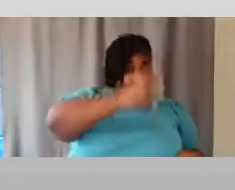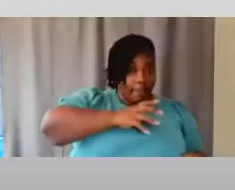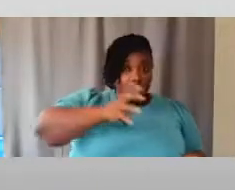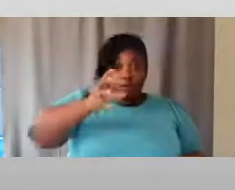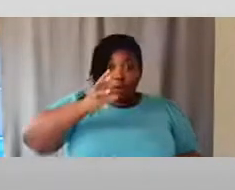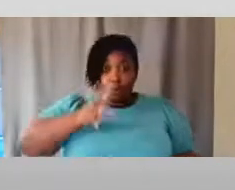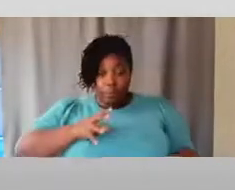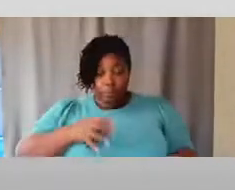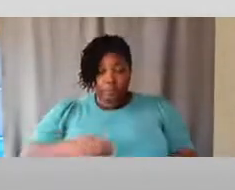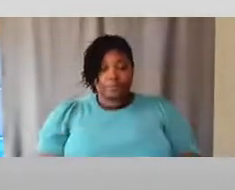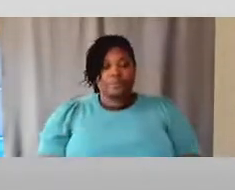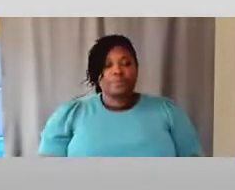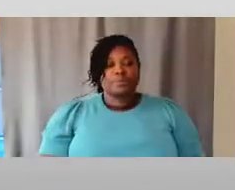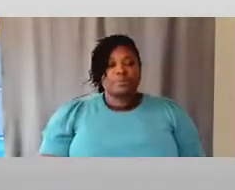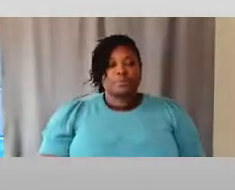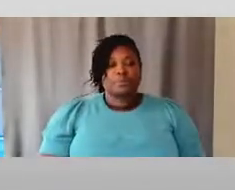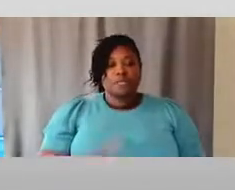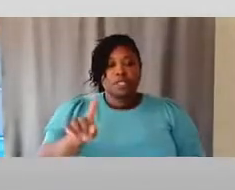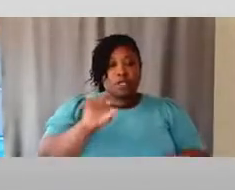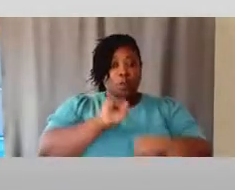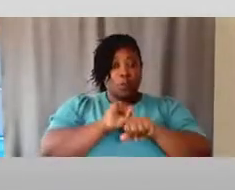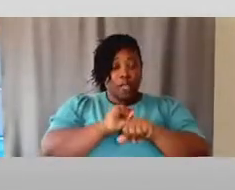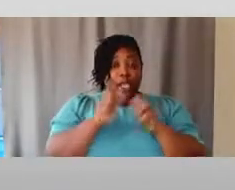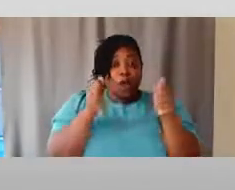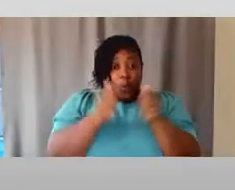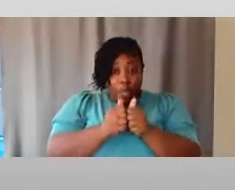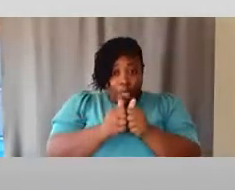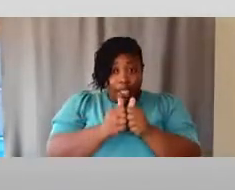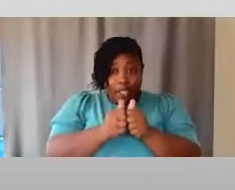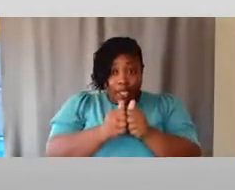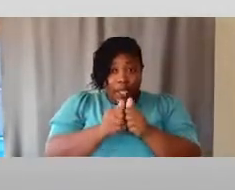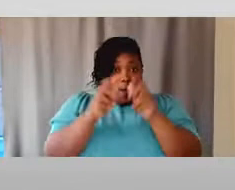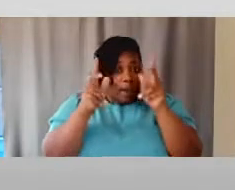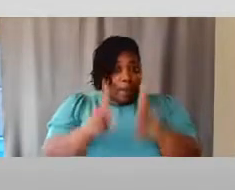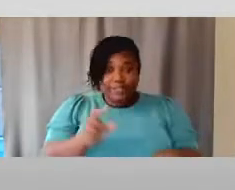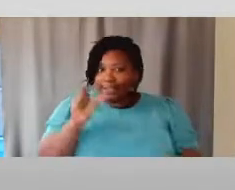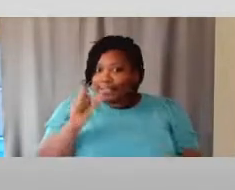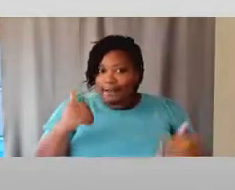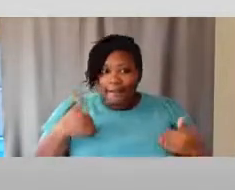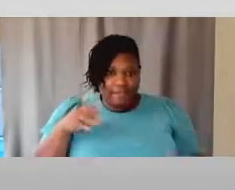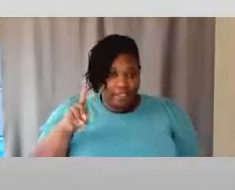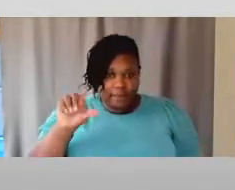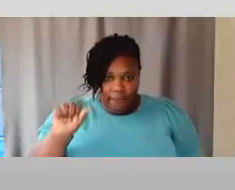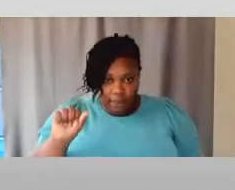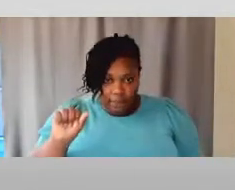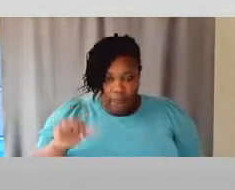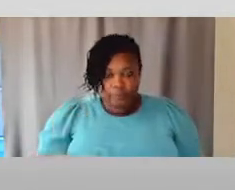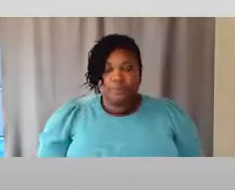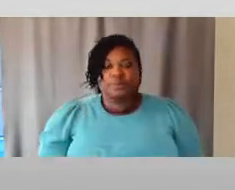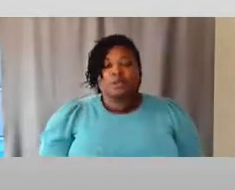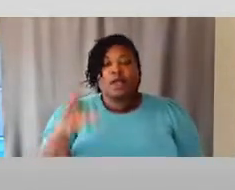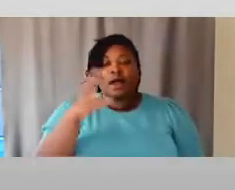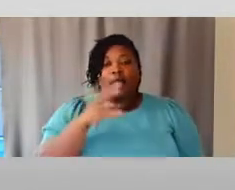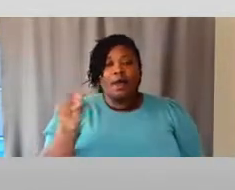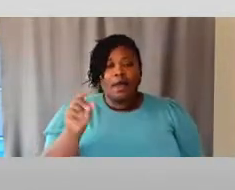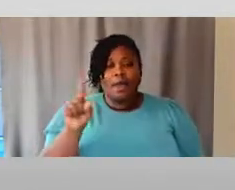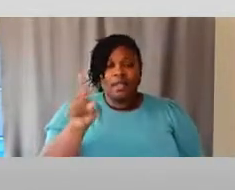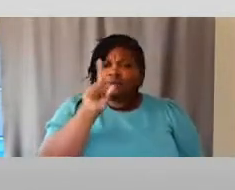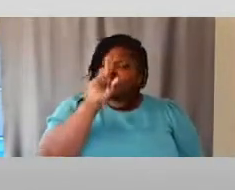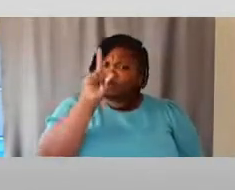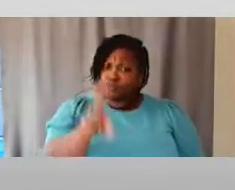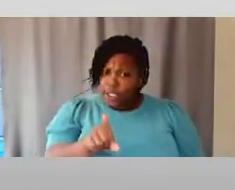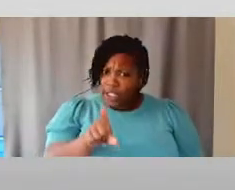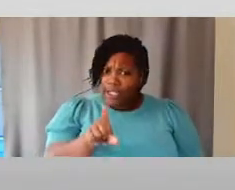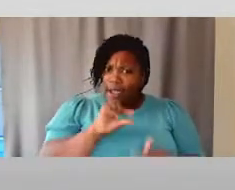then working with somebody who didn't have a disability. And it was really